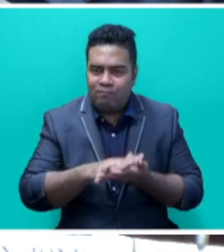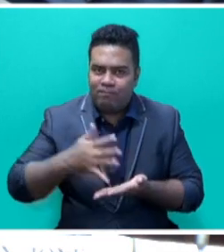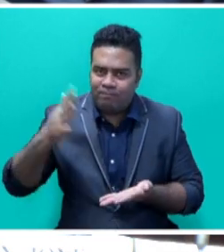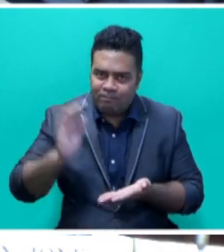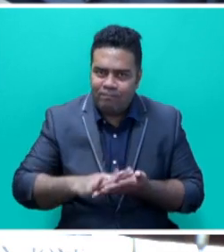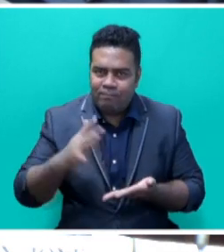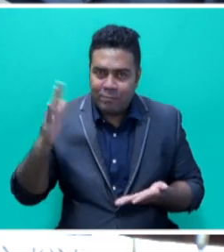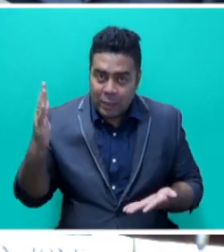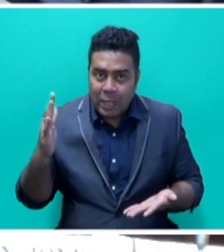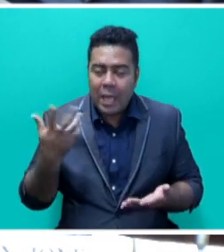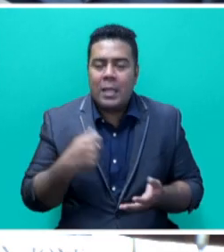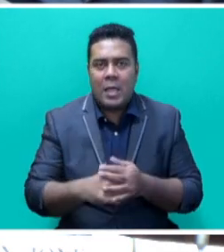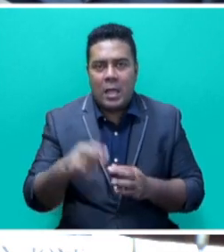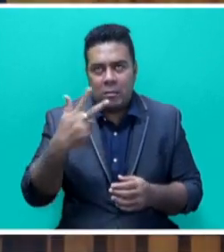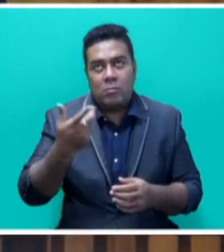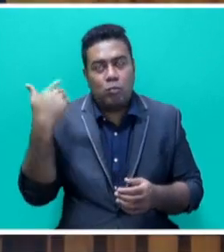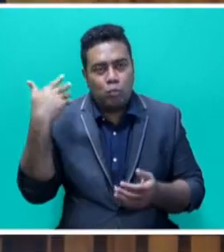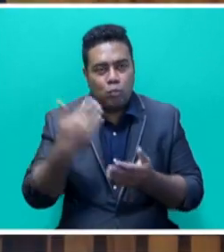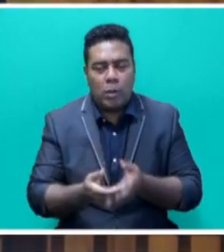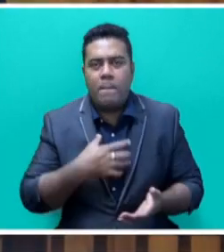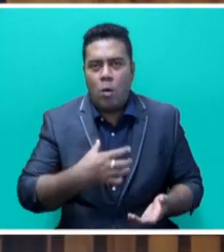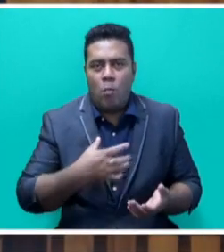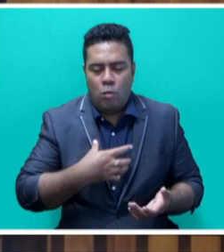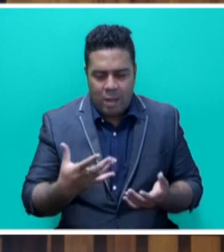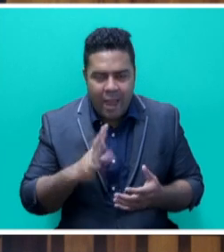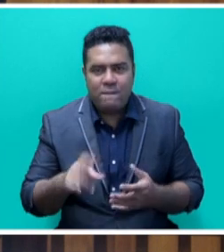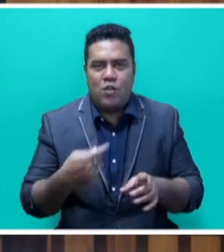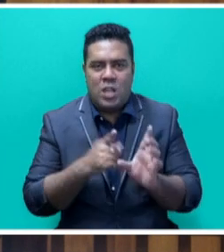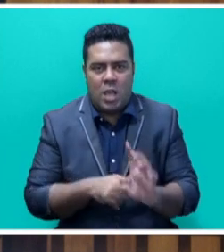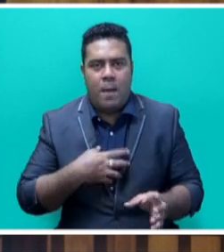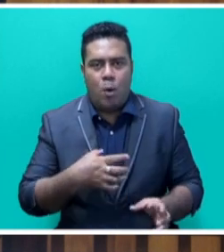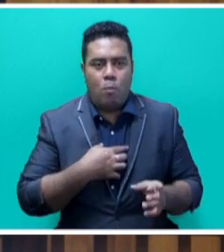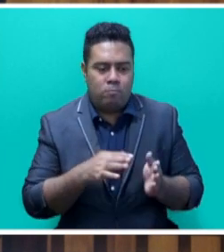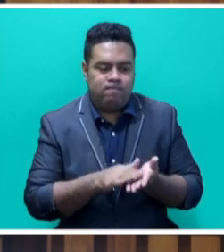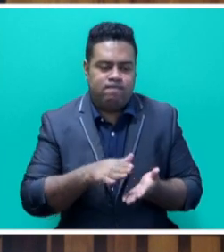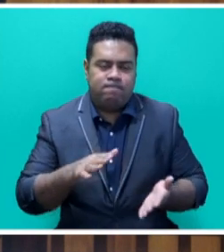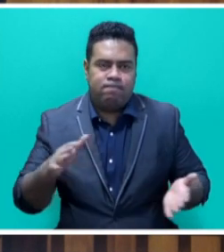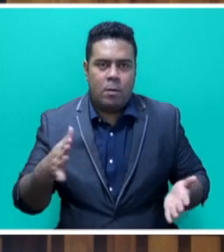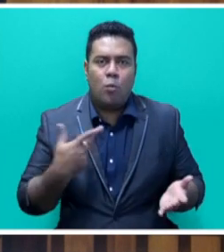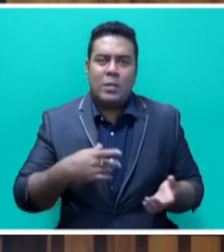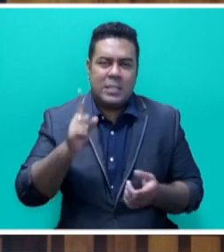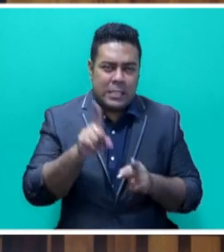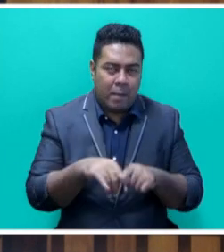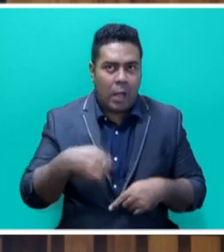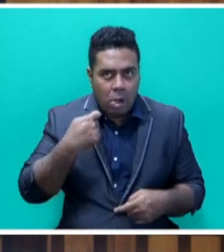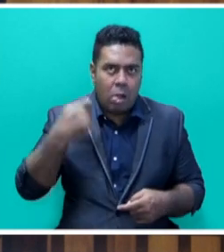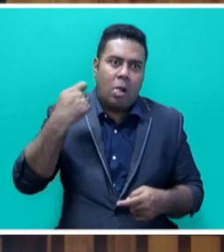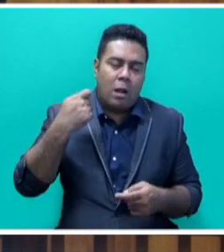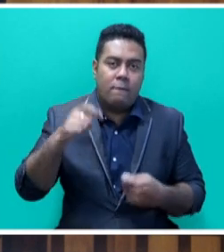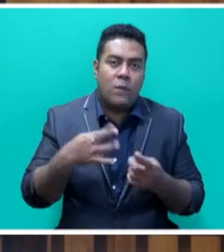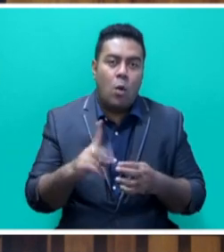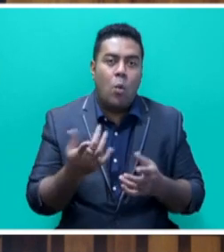the late 1800s, and we continue to emit more and much more each year. It is simply suicidal to continue such fossil